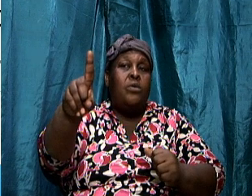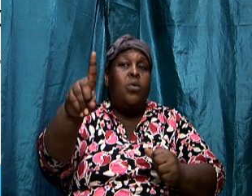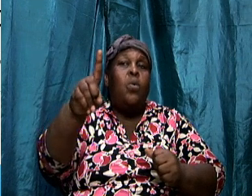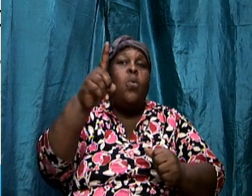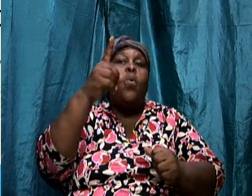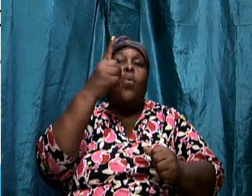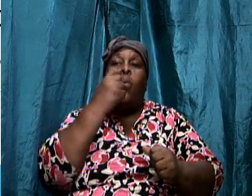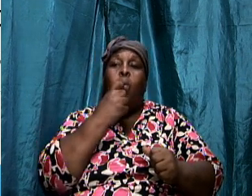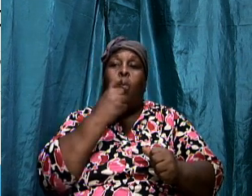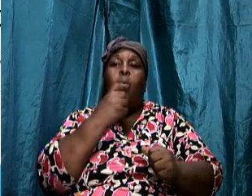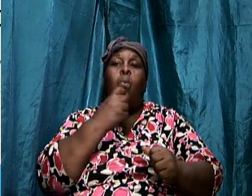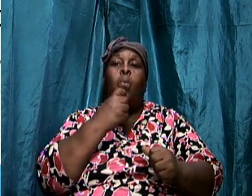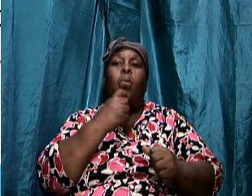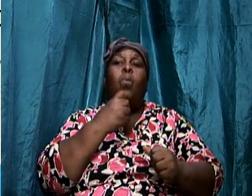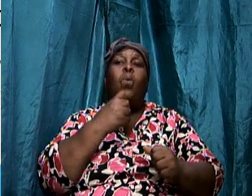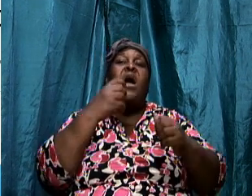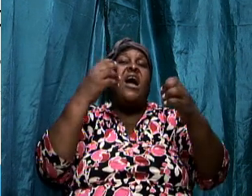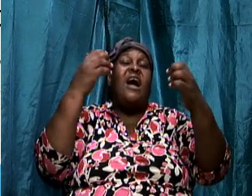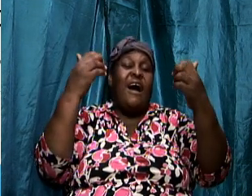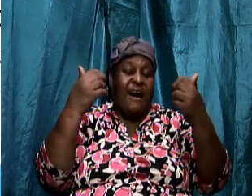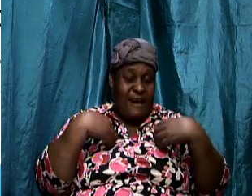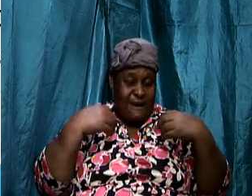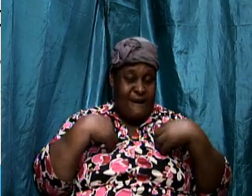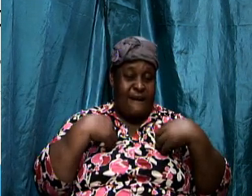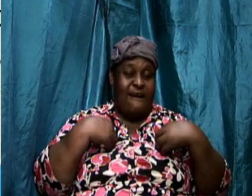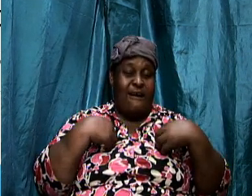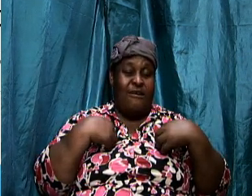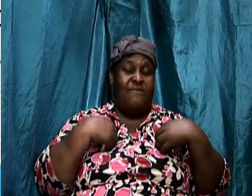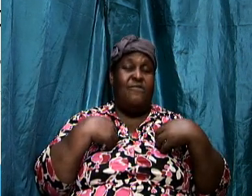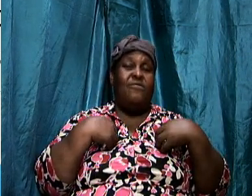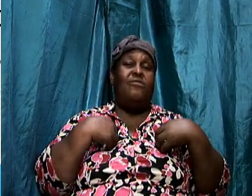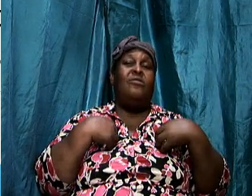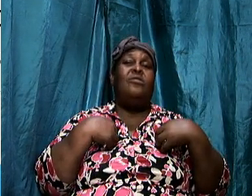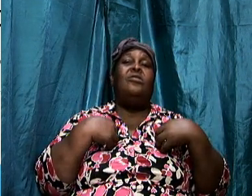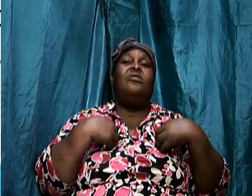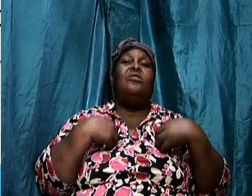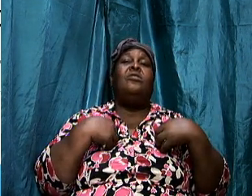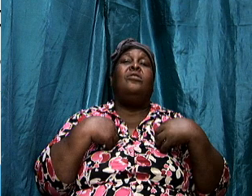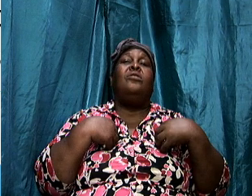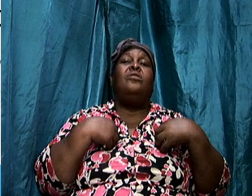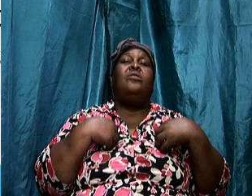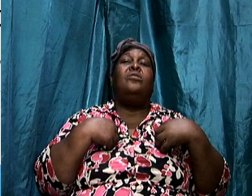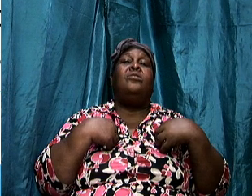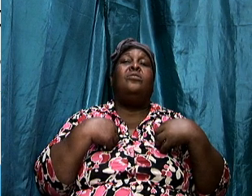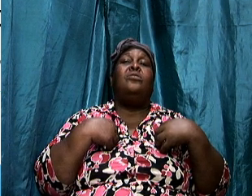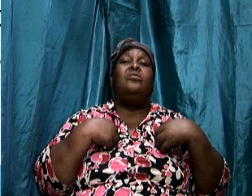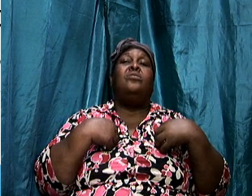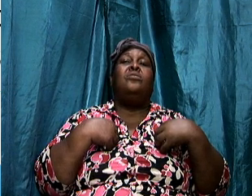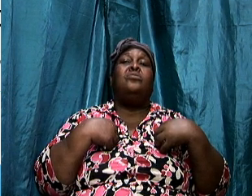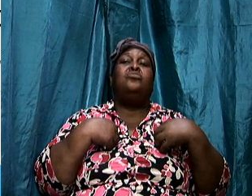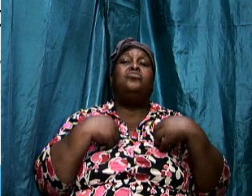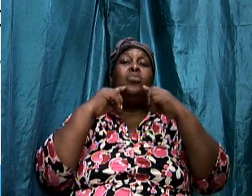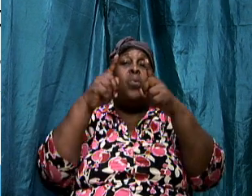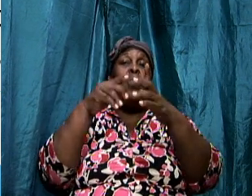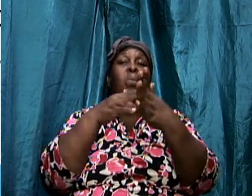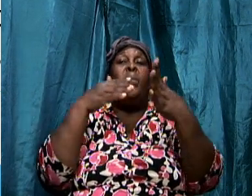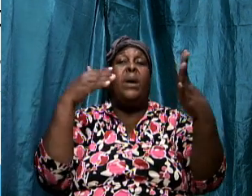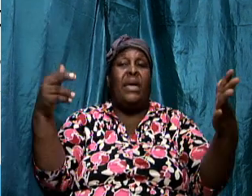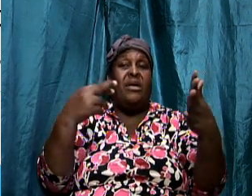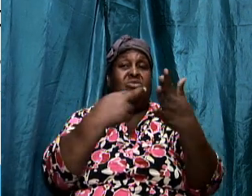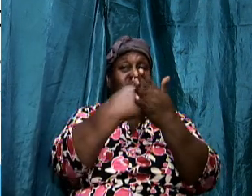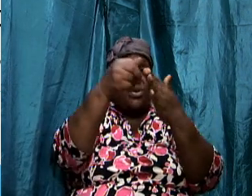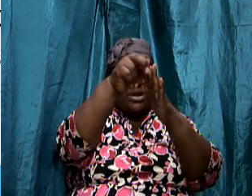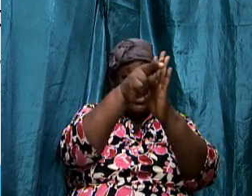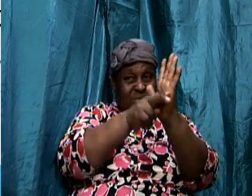vehemently vehemently opposed to righteousness yes so